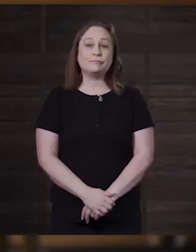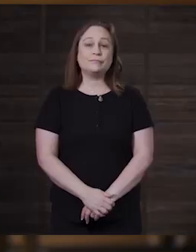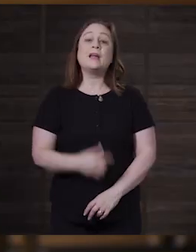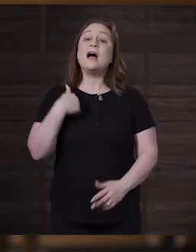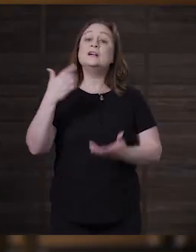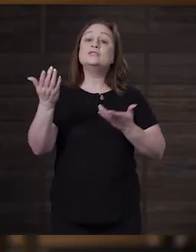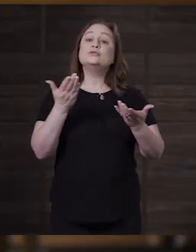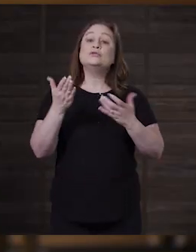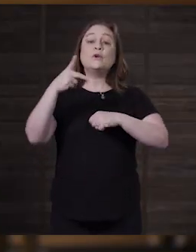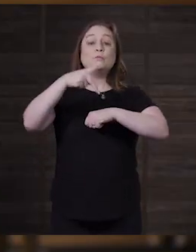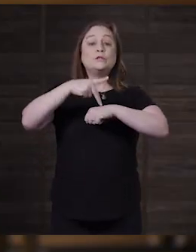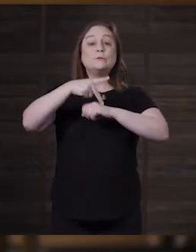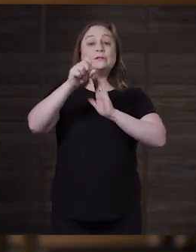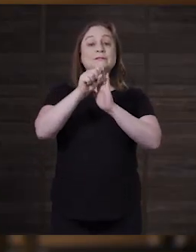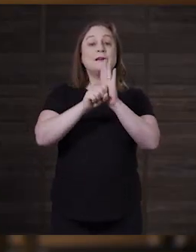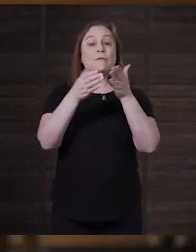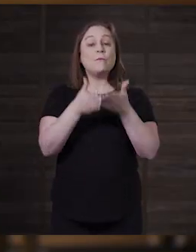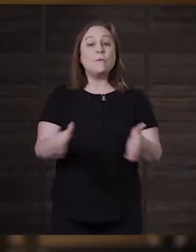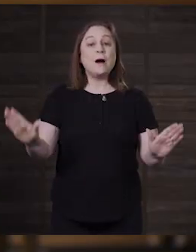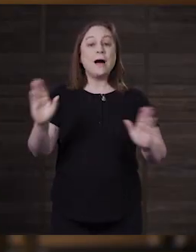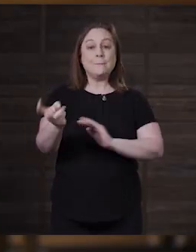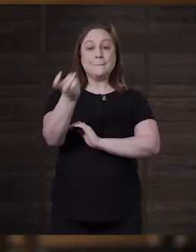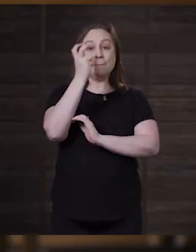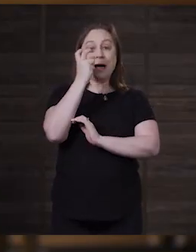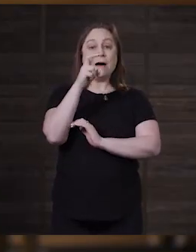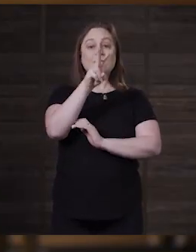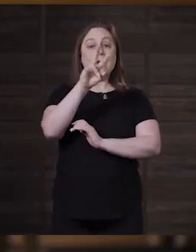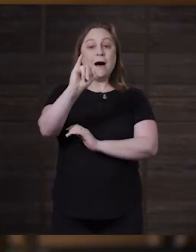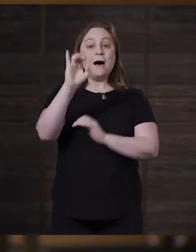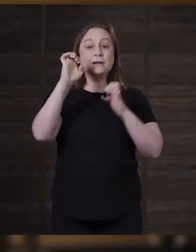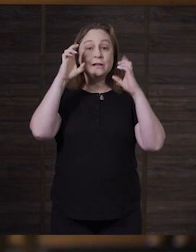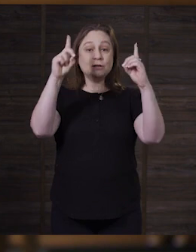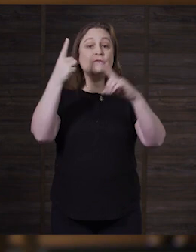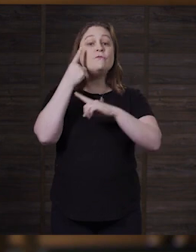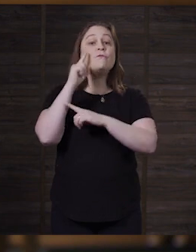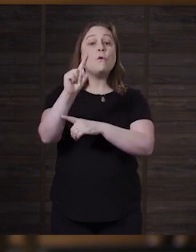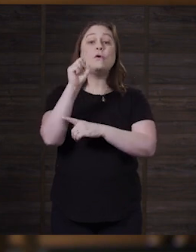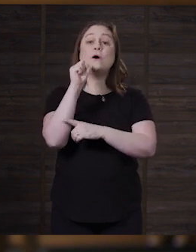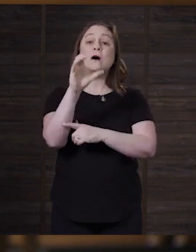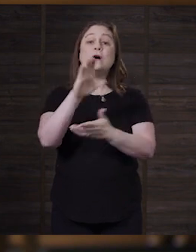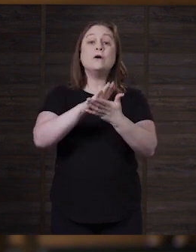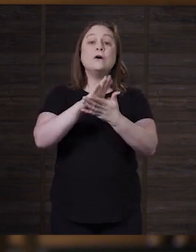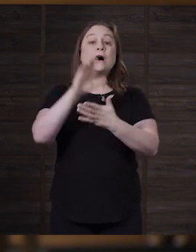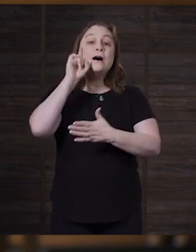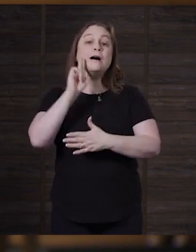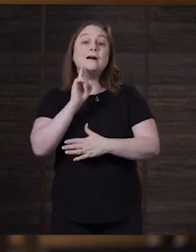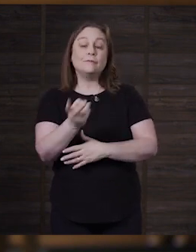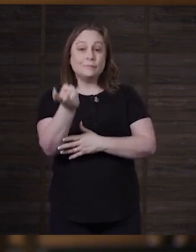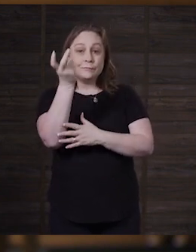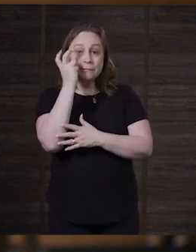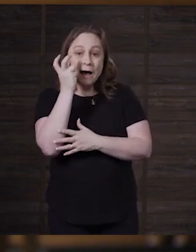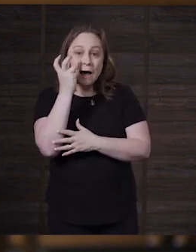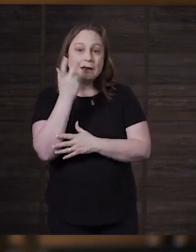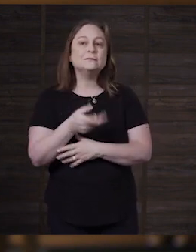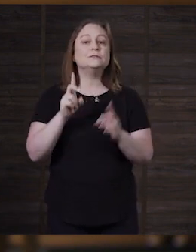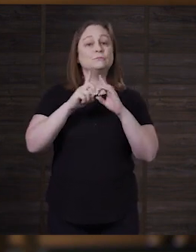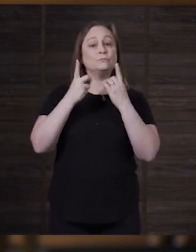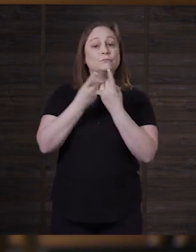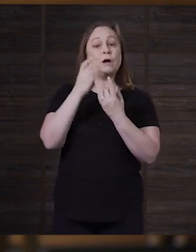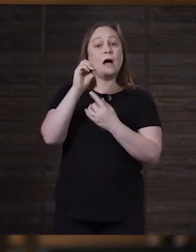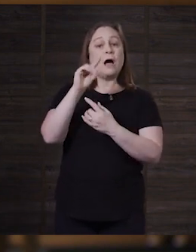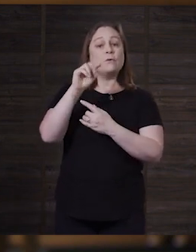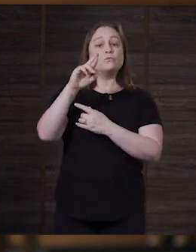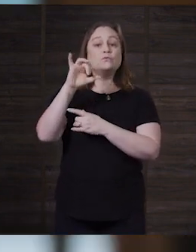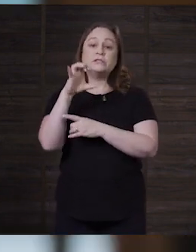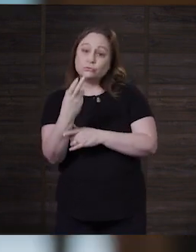I serve as the principal of statewide blind and visually impaired education for the South Carolina School for the Deaf and the Blind in the Division of